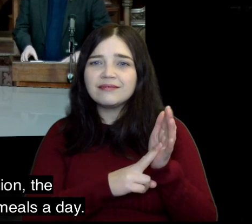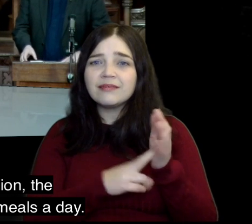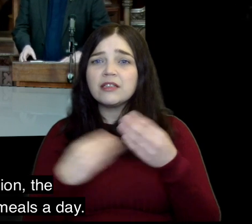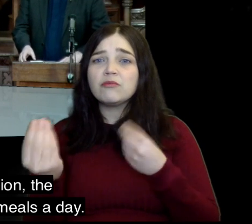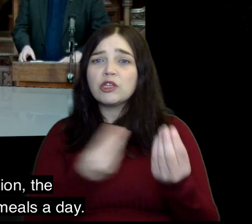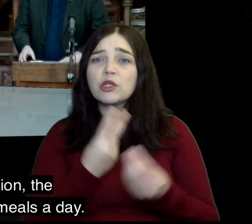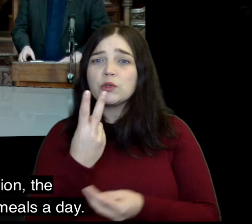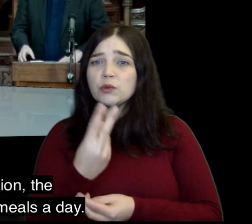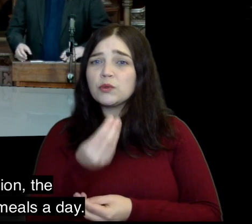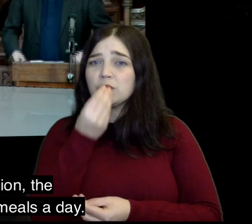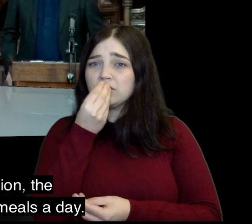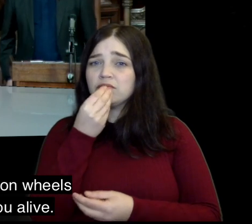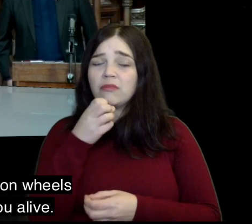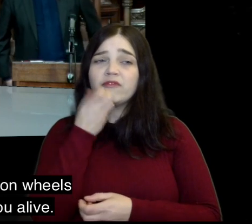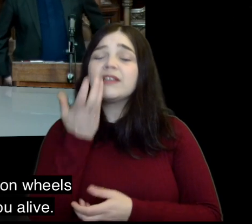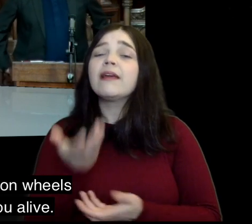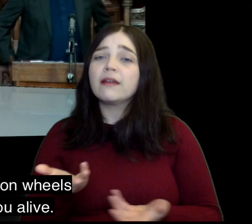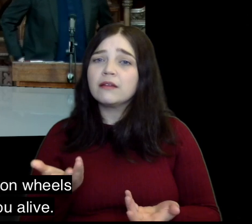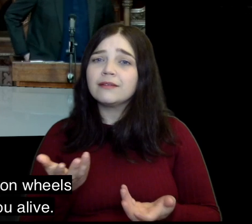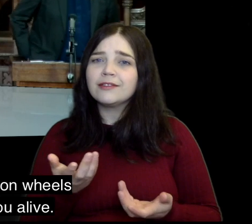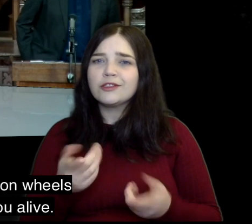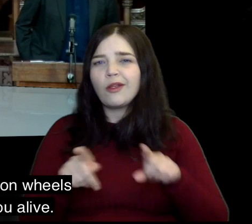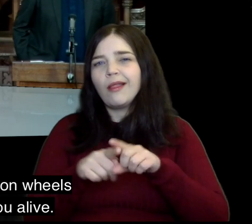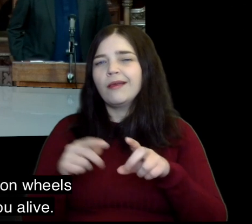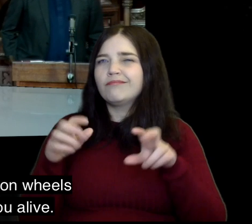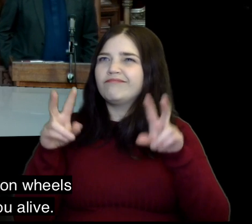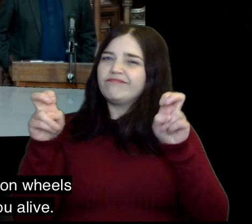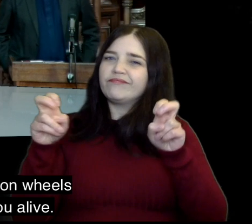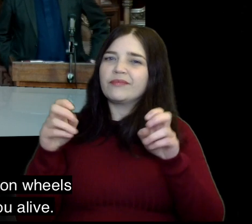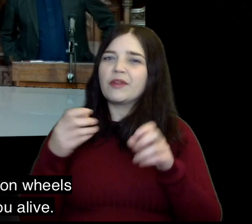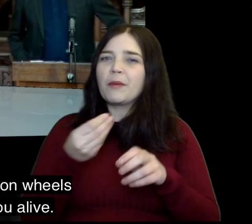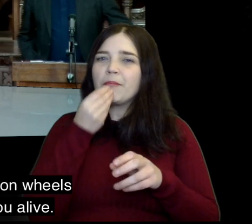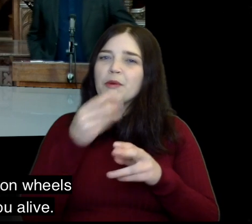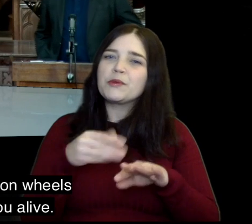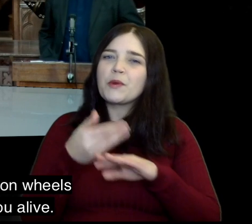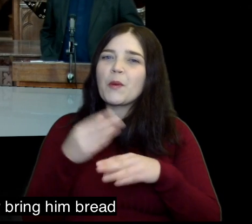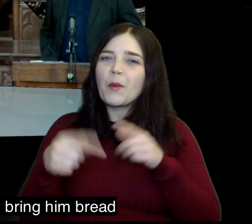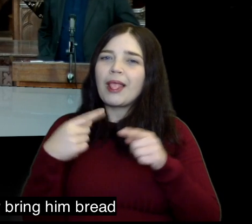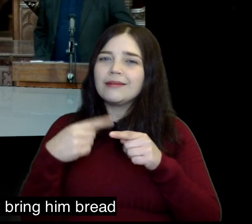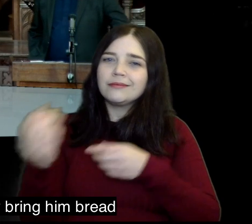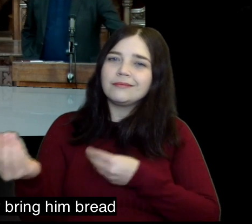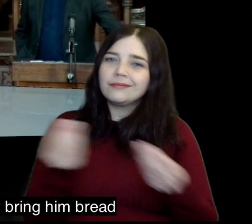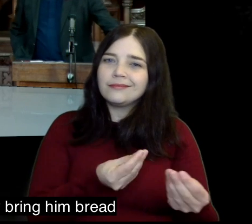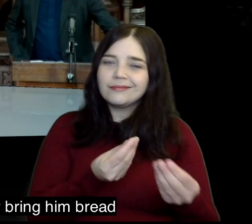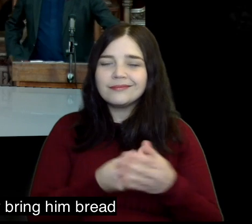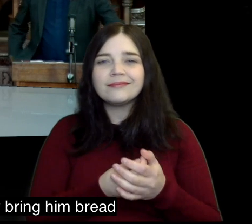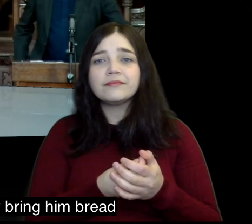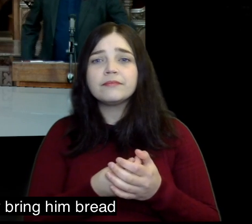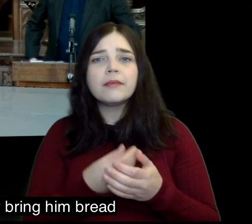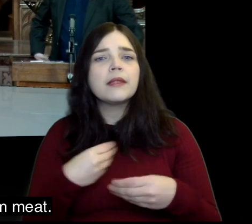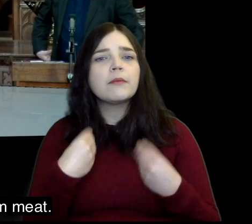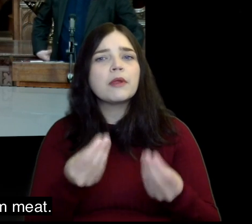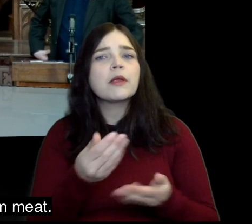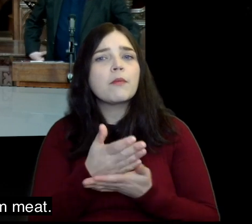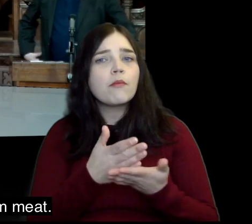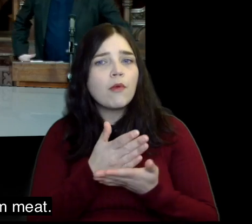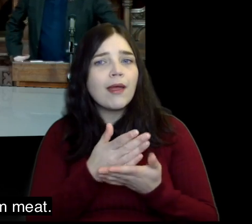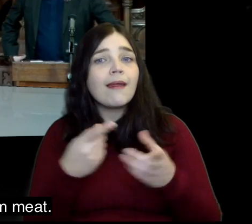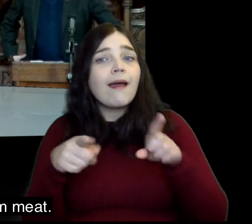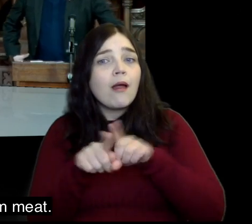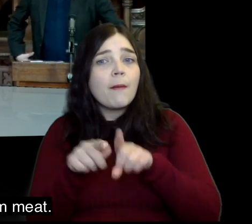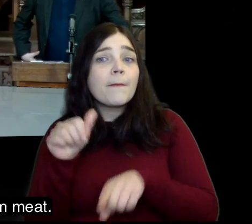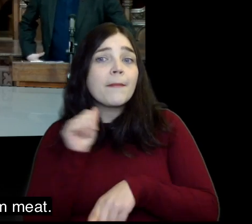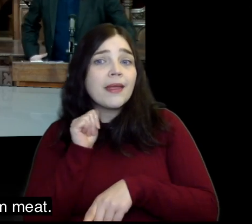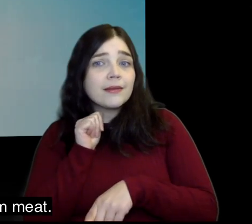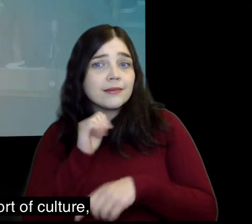expression the ravens bring him two meals a day this isn't just meals on wheels coming to keep you alive the ravens come and they bring him bread